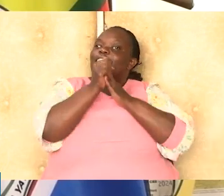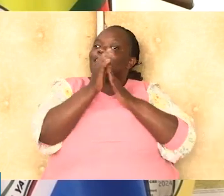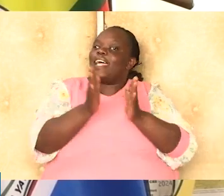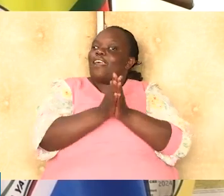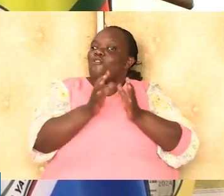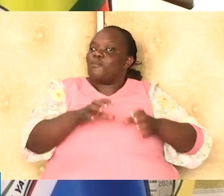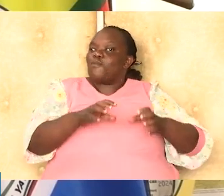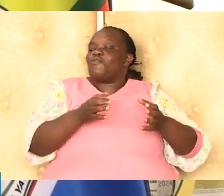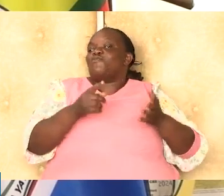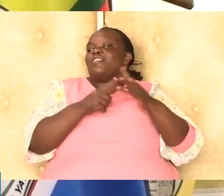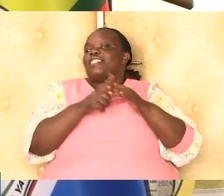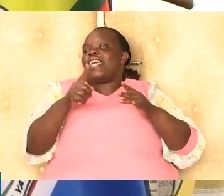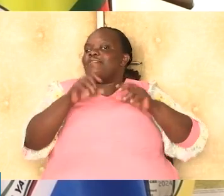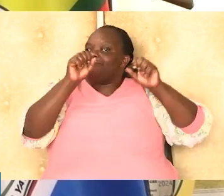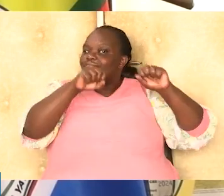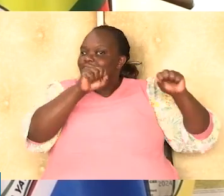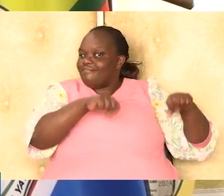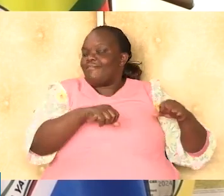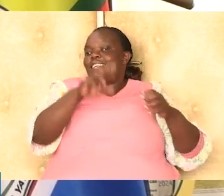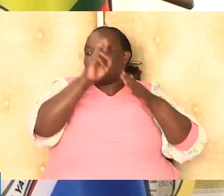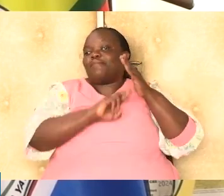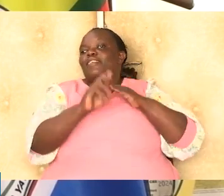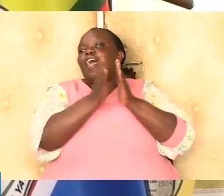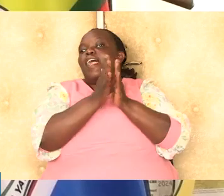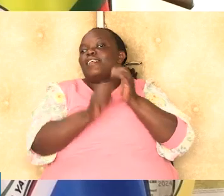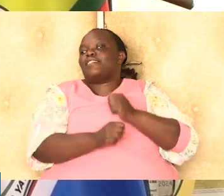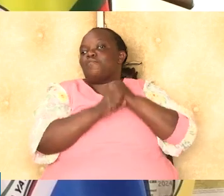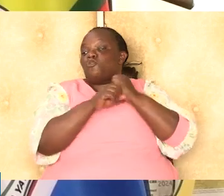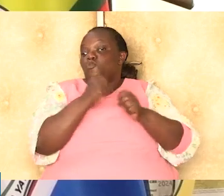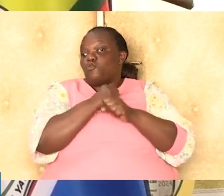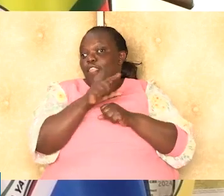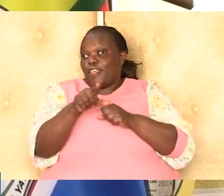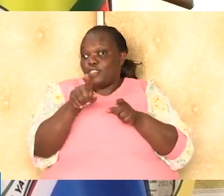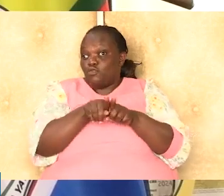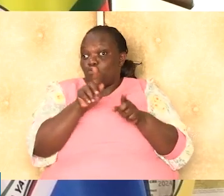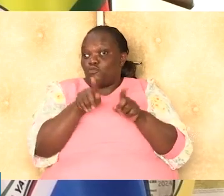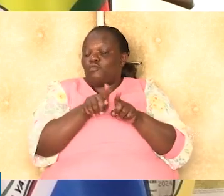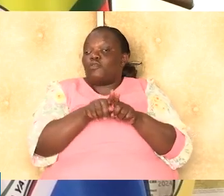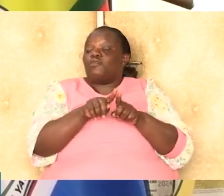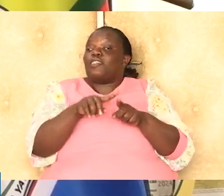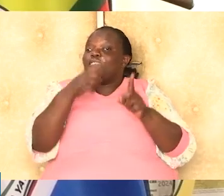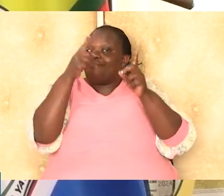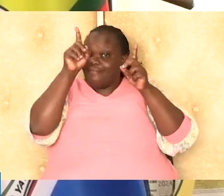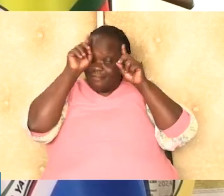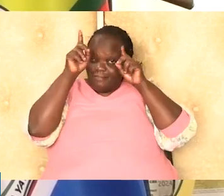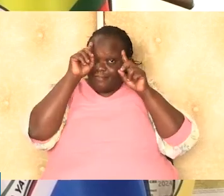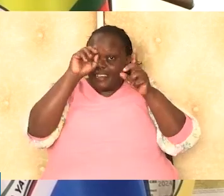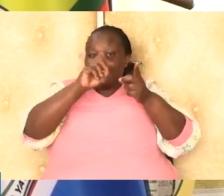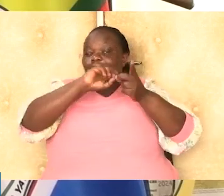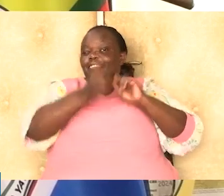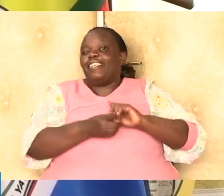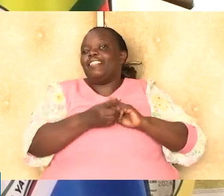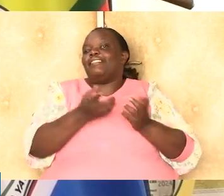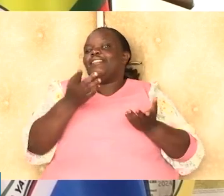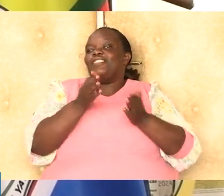communities to foster mutual understanding, respect and support. By doing so, we counter misleading narratives that suggest